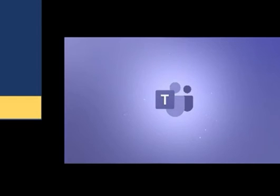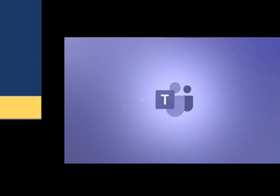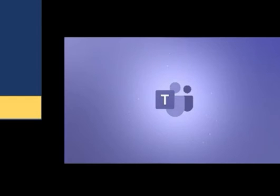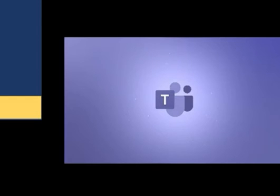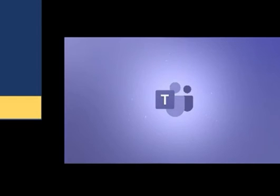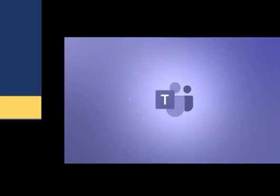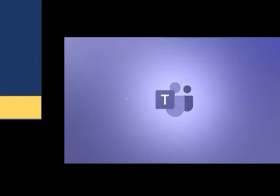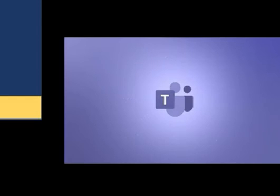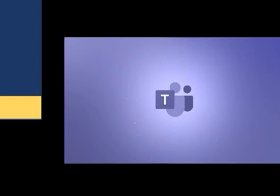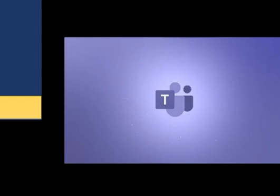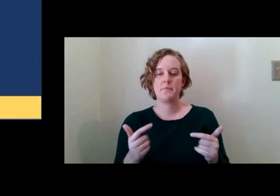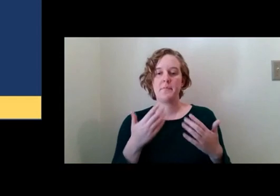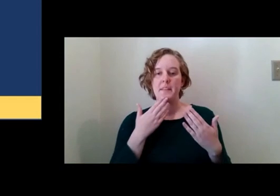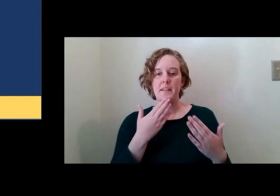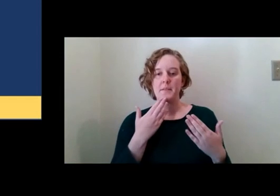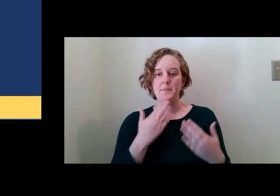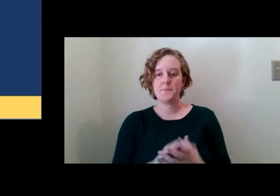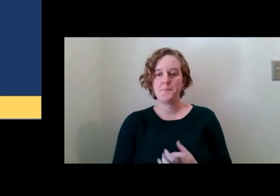thank you